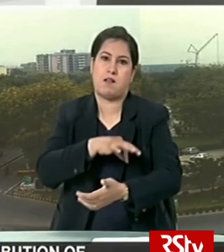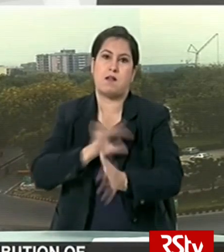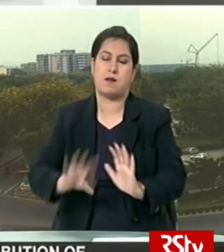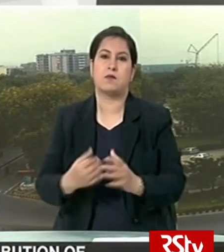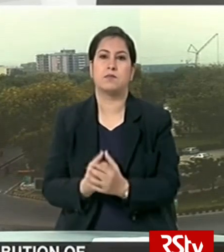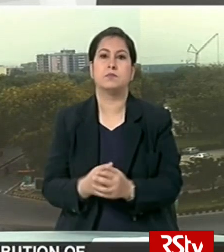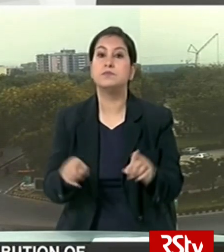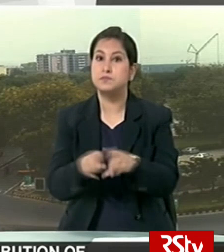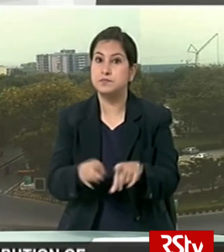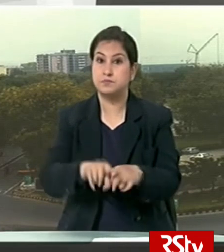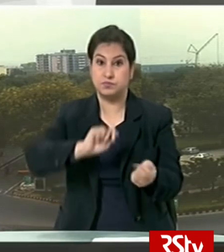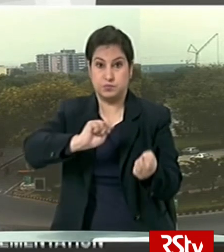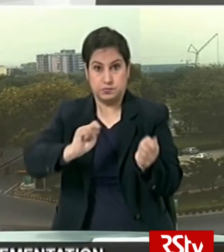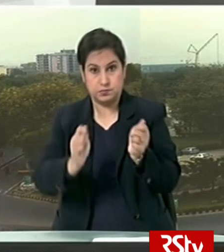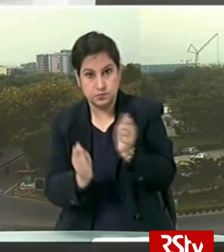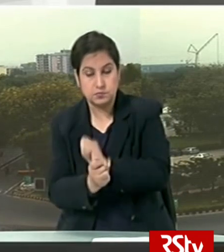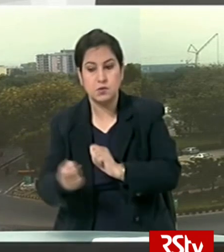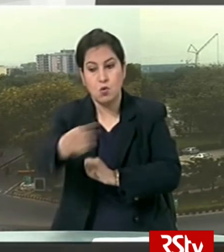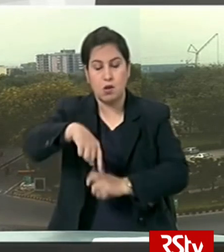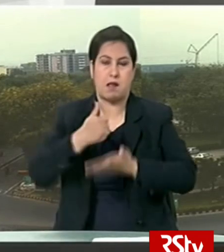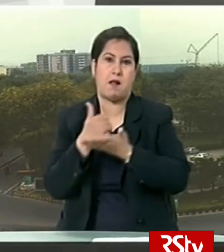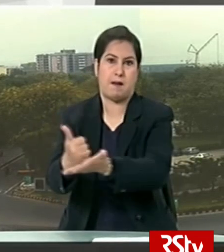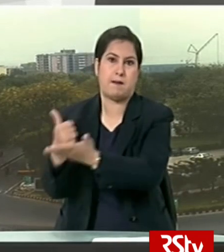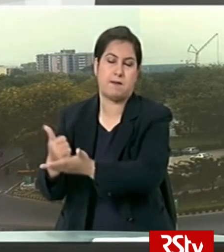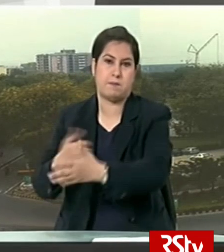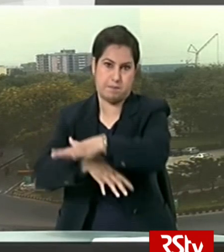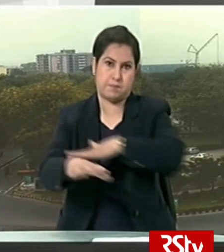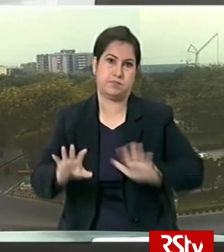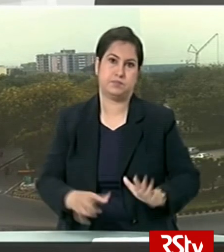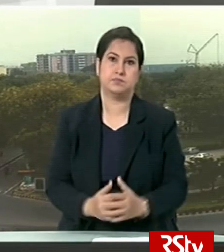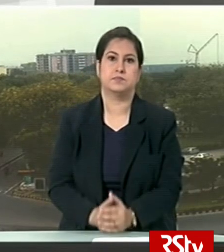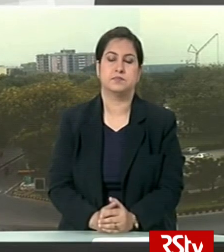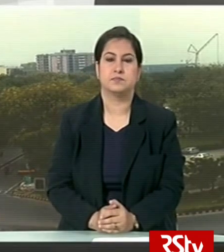on reforms to ensure worker welfare